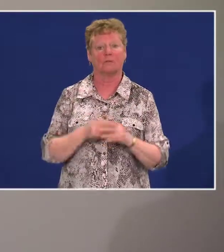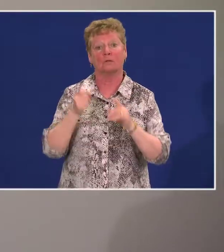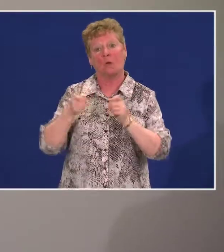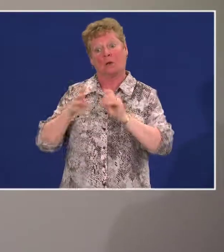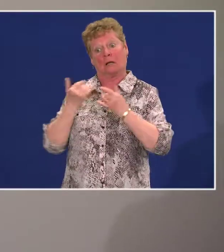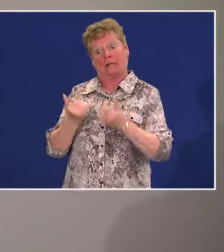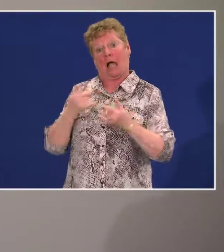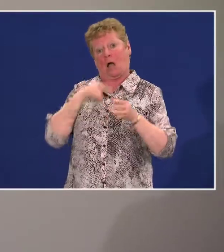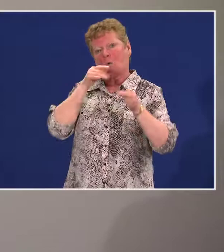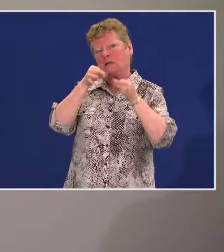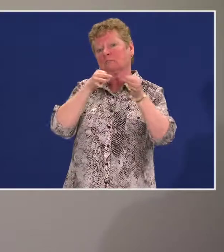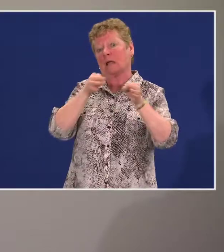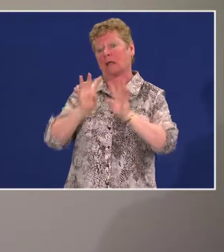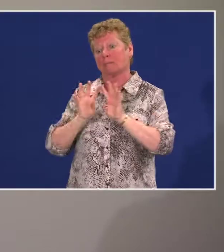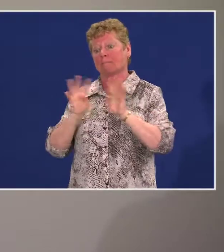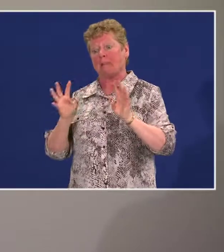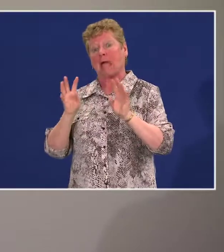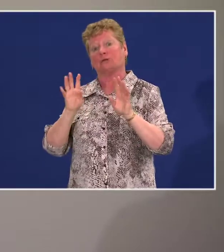has recommended.